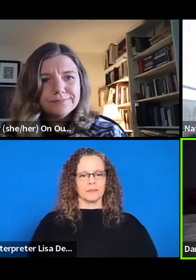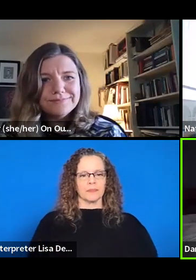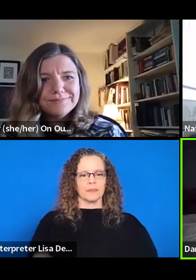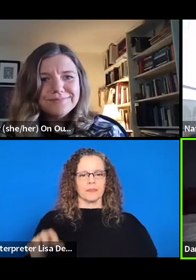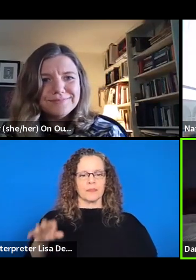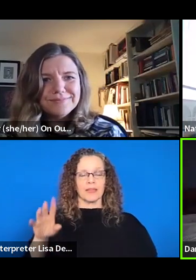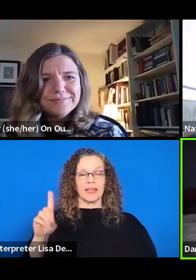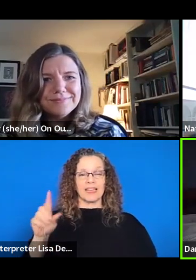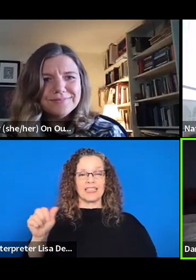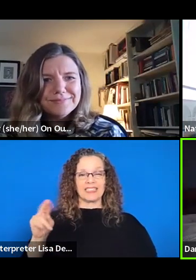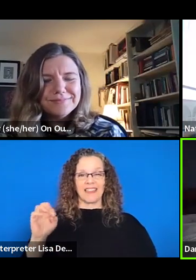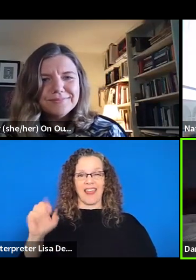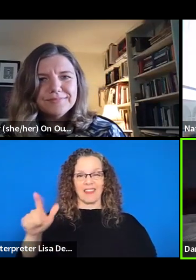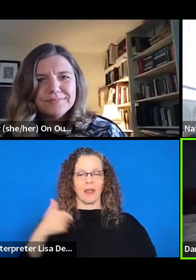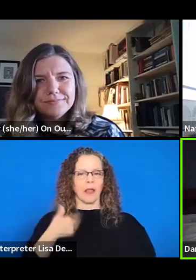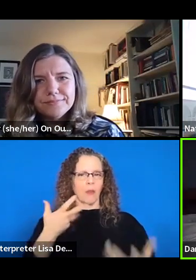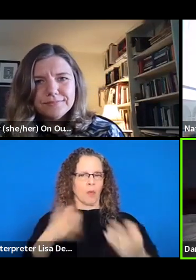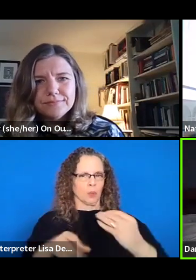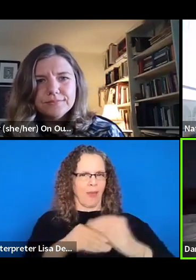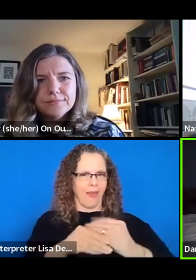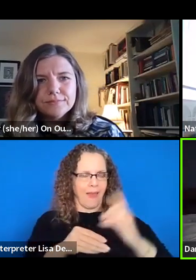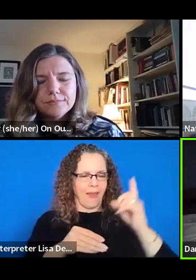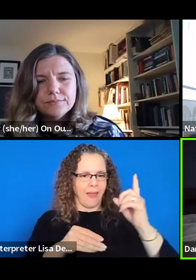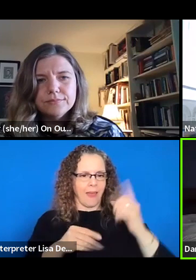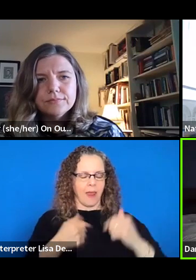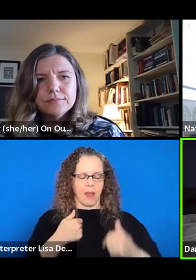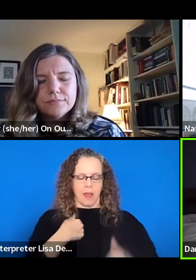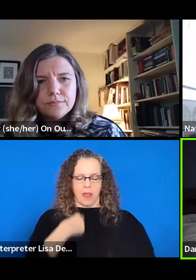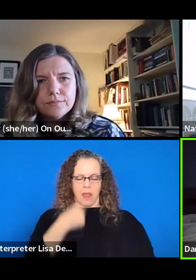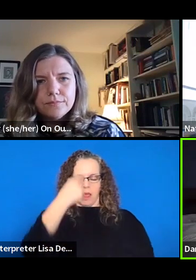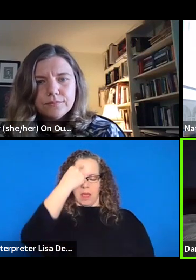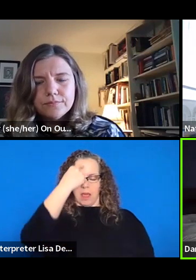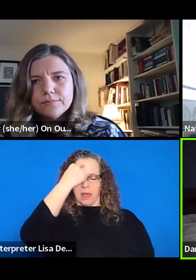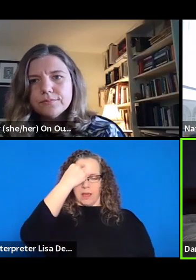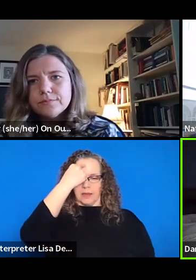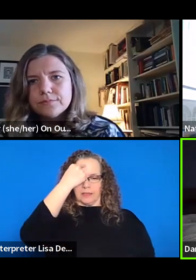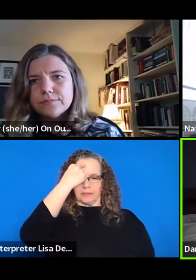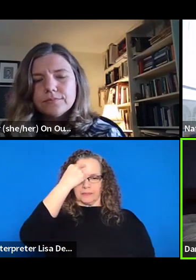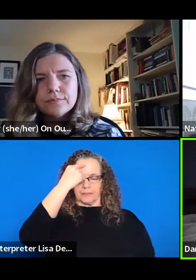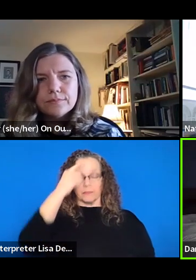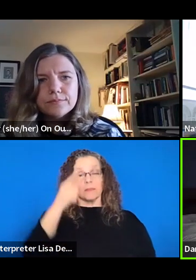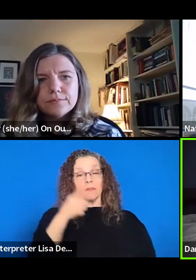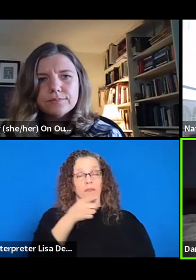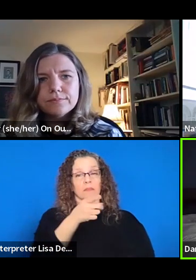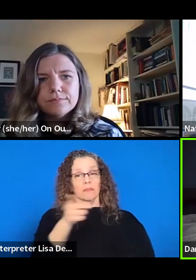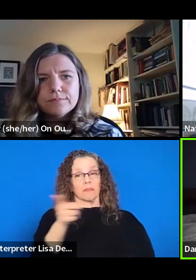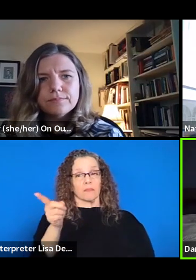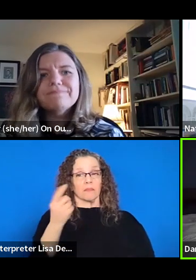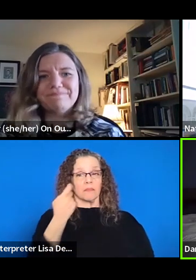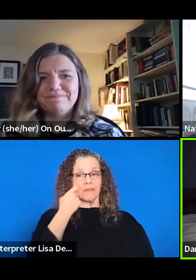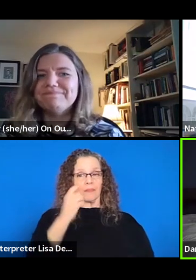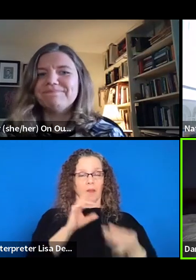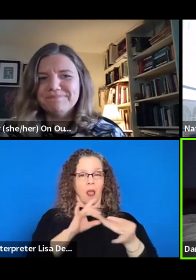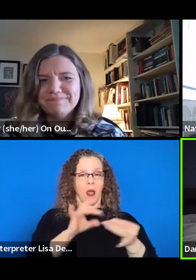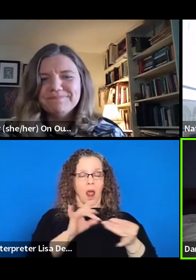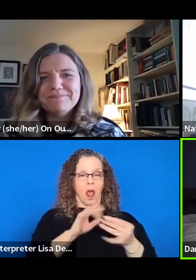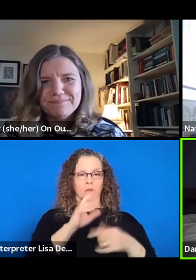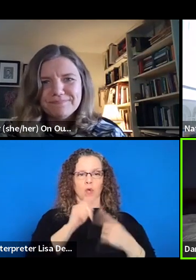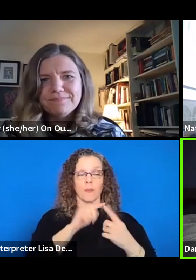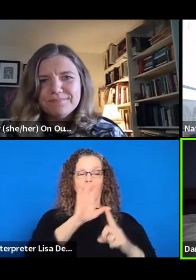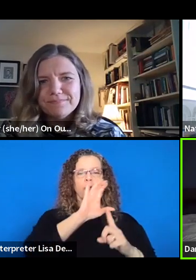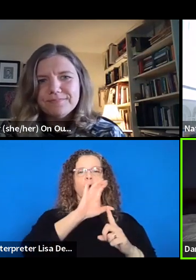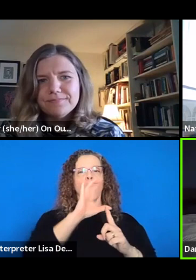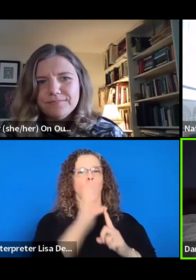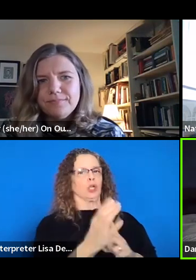here. There's so many things, but like part of what's coming up, right. Is y'all are pointing to like the cultures and systems that we are